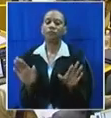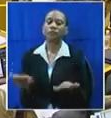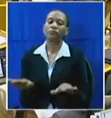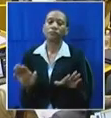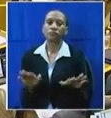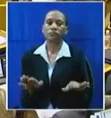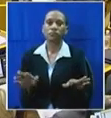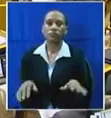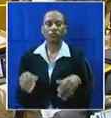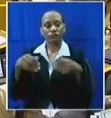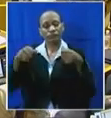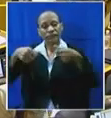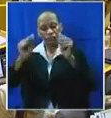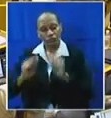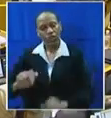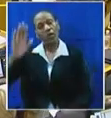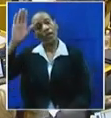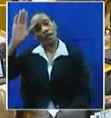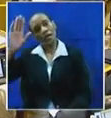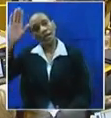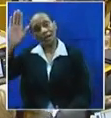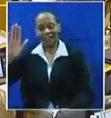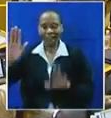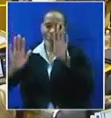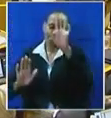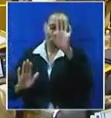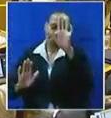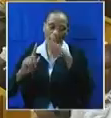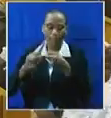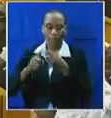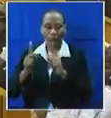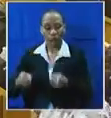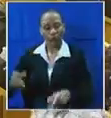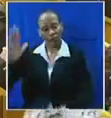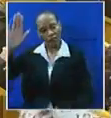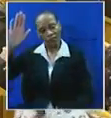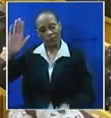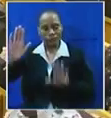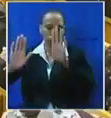he's not going to withdraw until Malema withdraws first. Point of order, Honorable Chair.